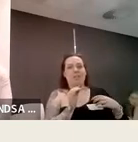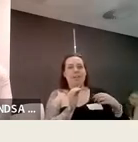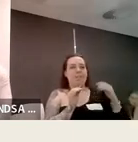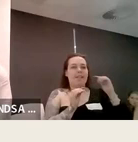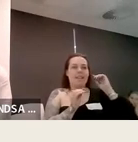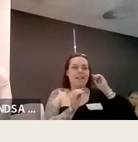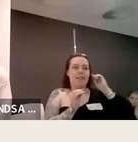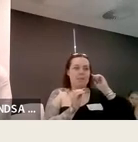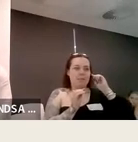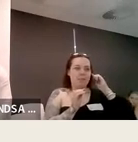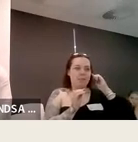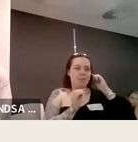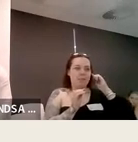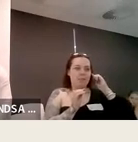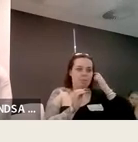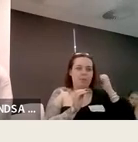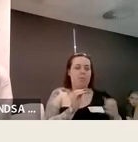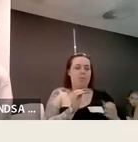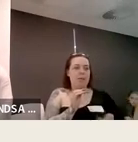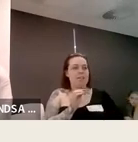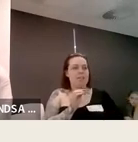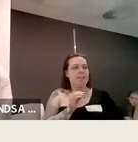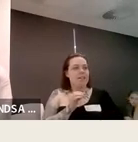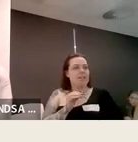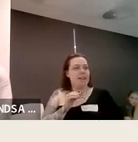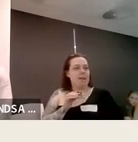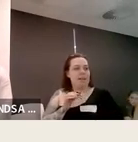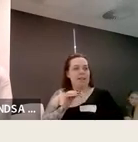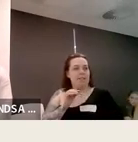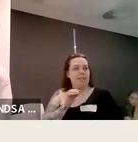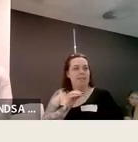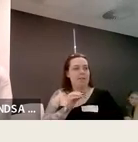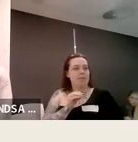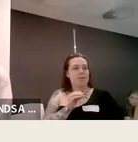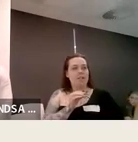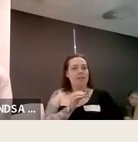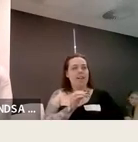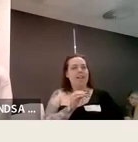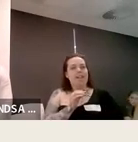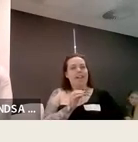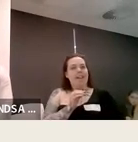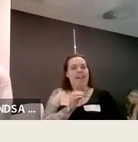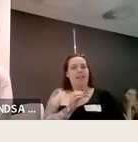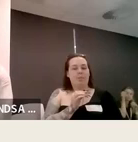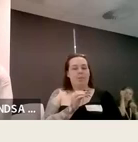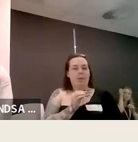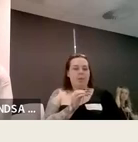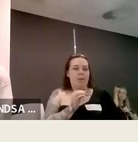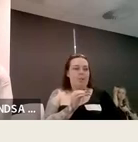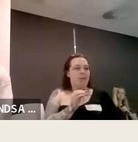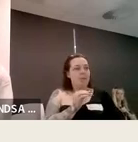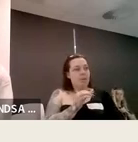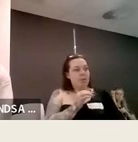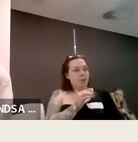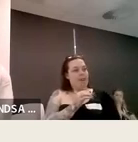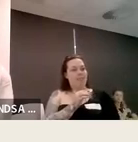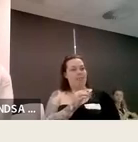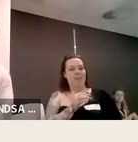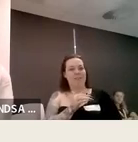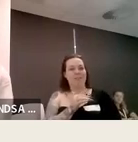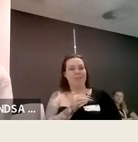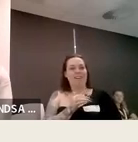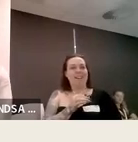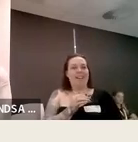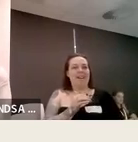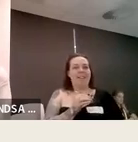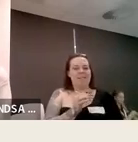so thankfully um whether or not you meet the dap can affect how much funding you get and as we know money makes the world go